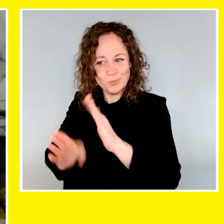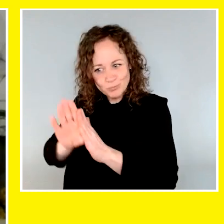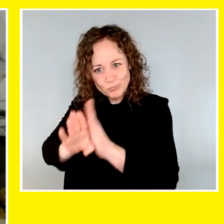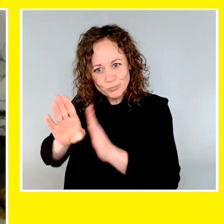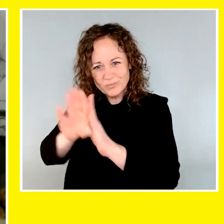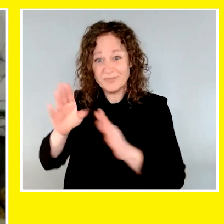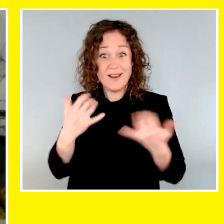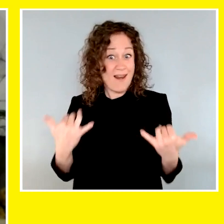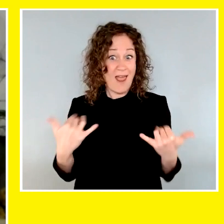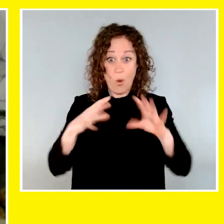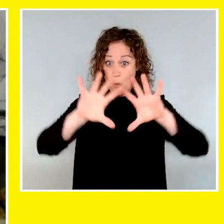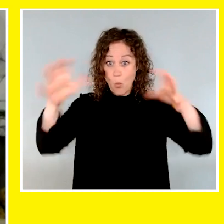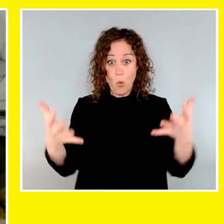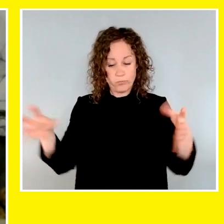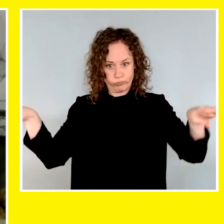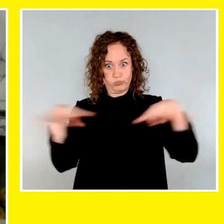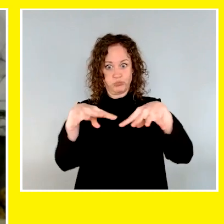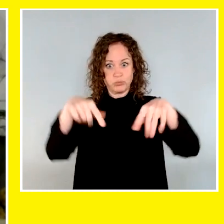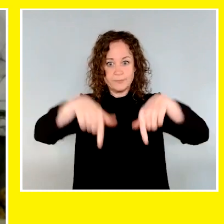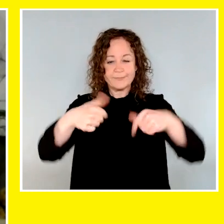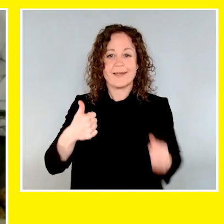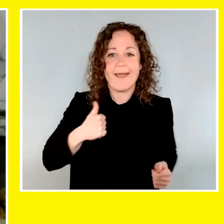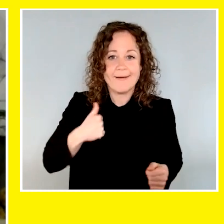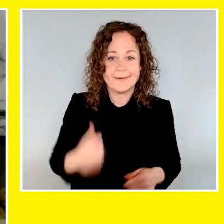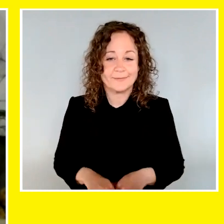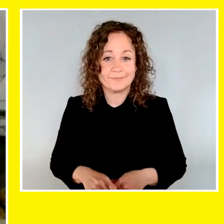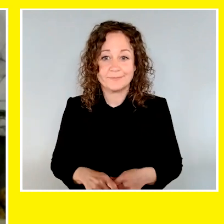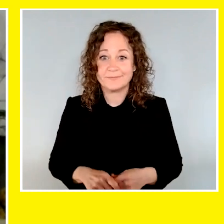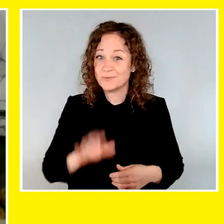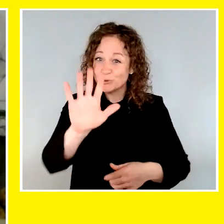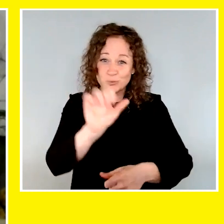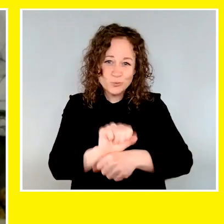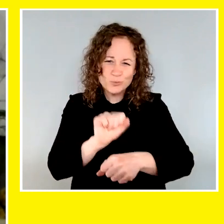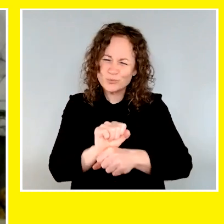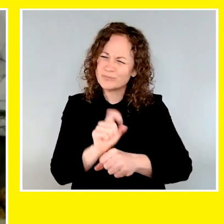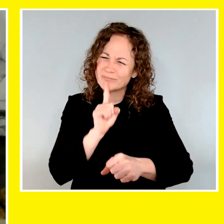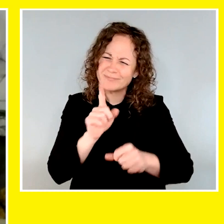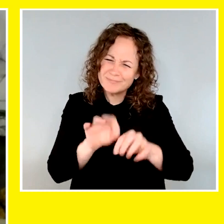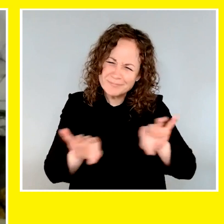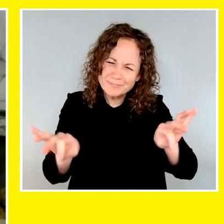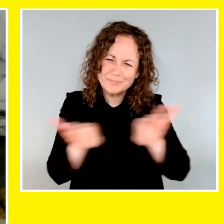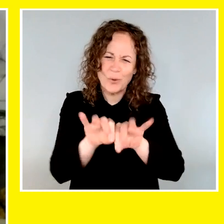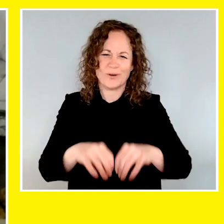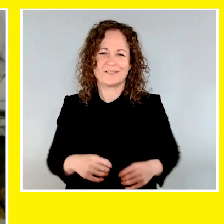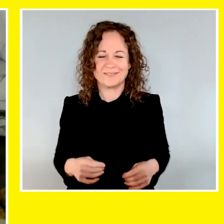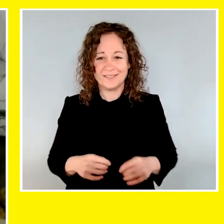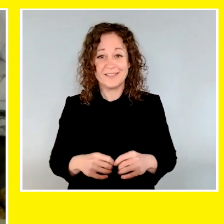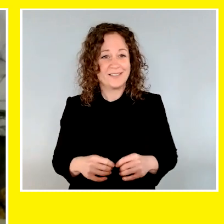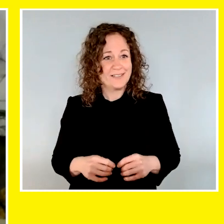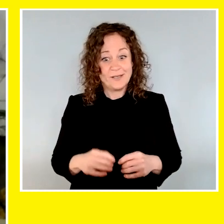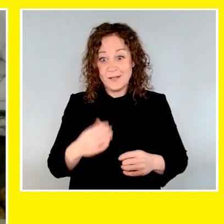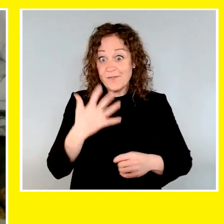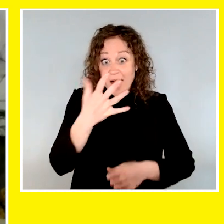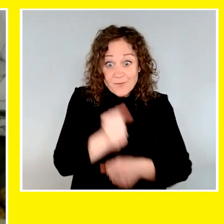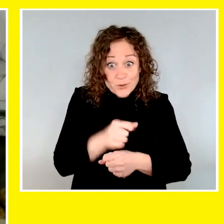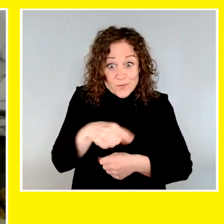becoming a global leader in disability inclusion. Your work is so important to this mission, so thank you for five years of this incredible